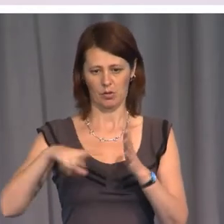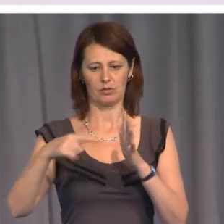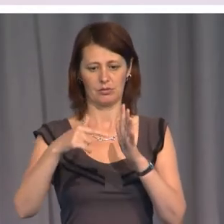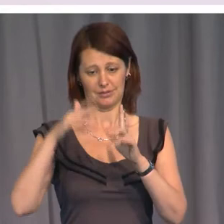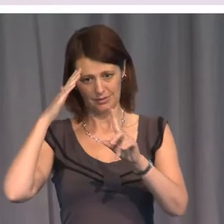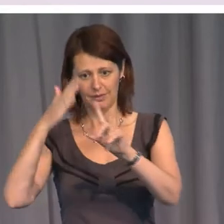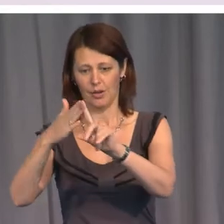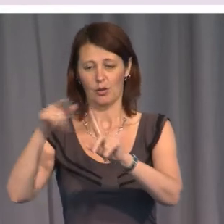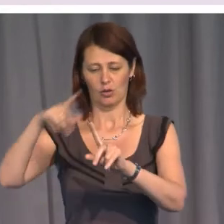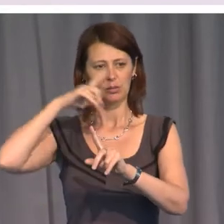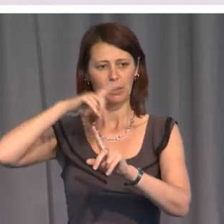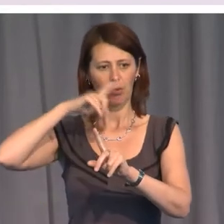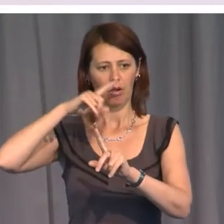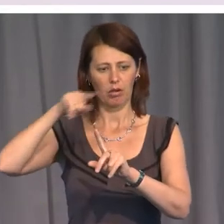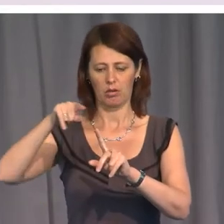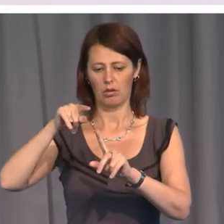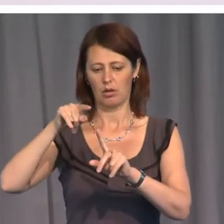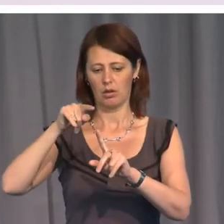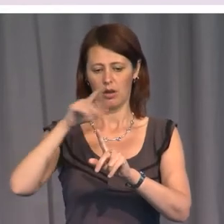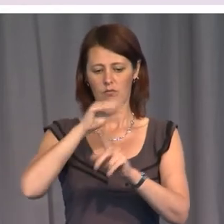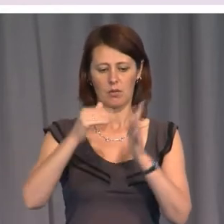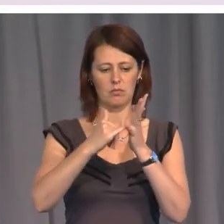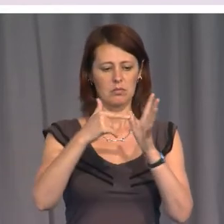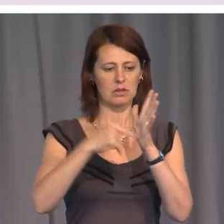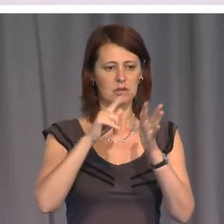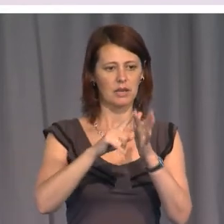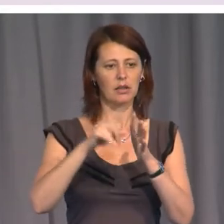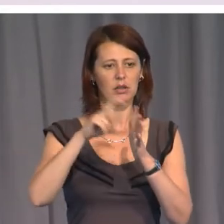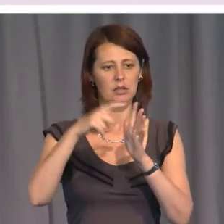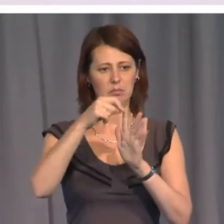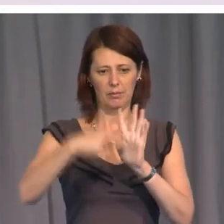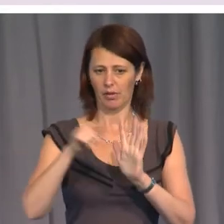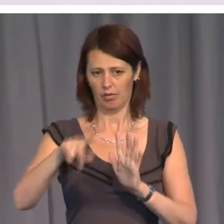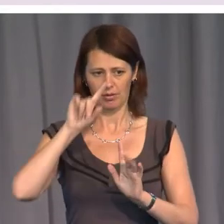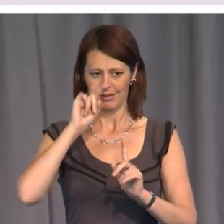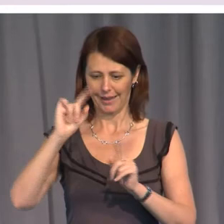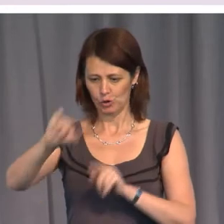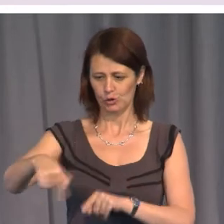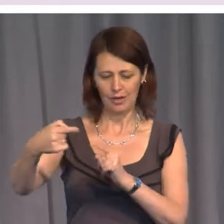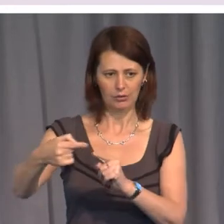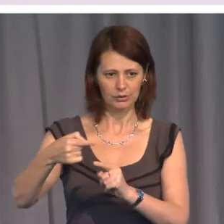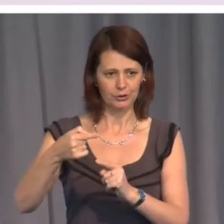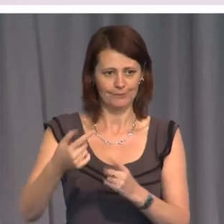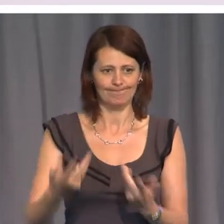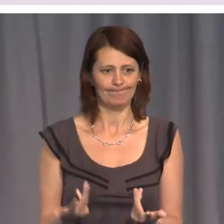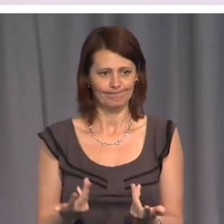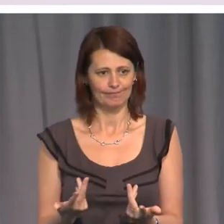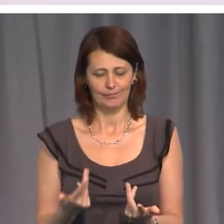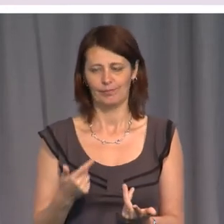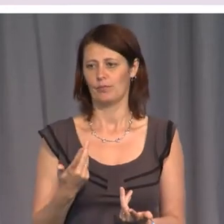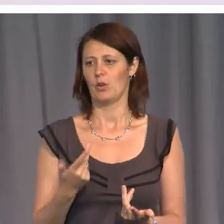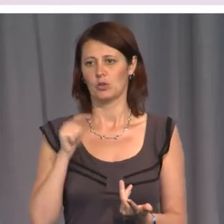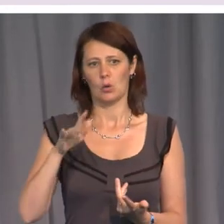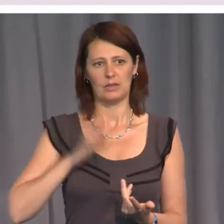are designated by the State Department and have no way of challenging their designation. We have to have